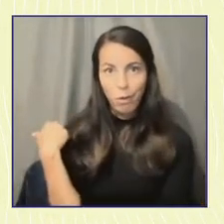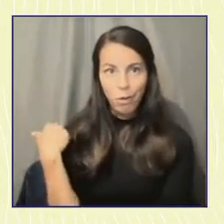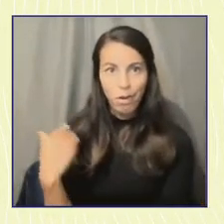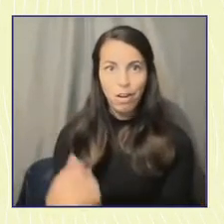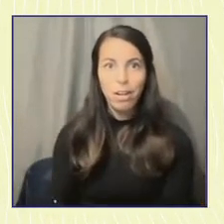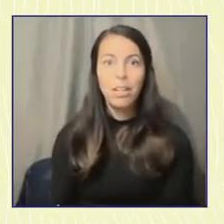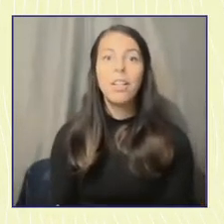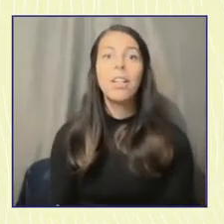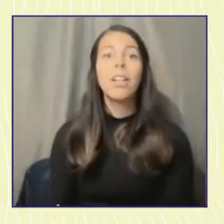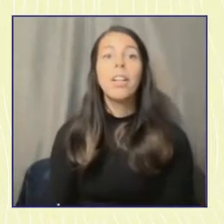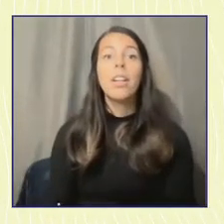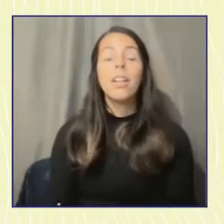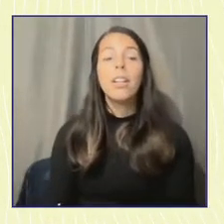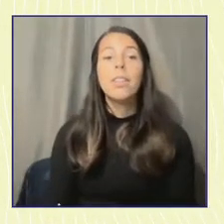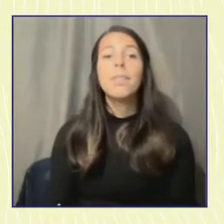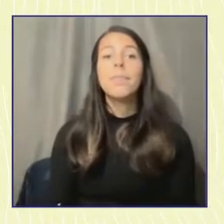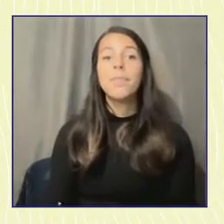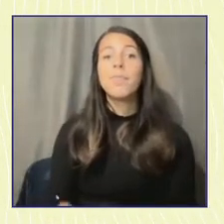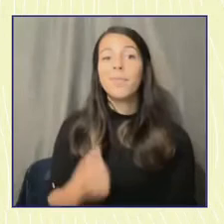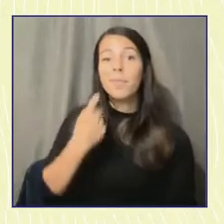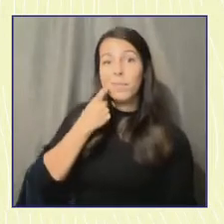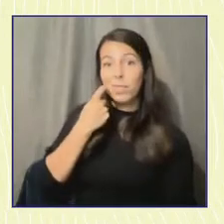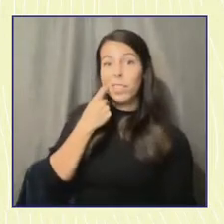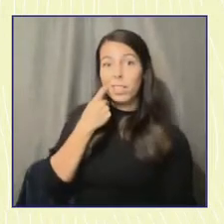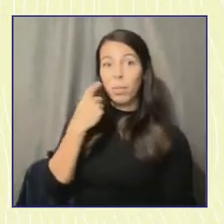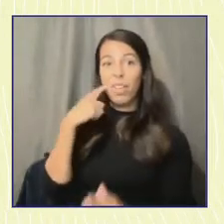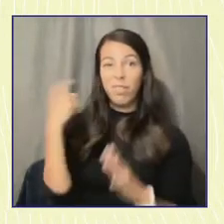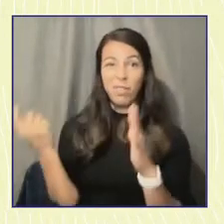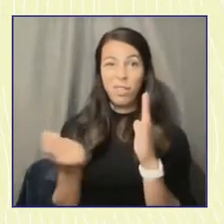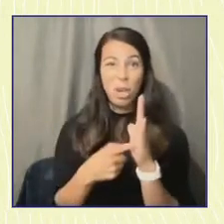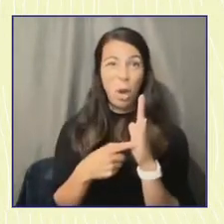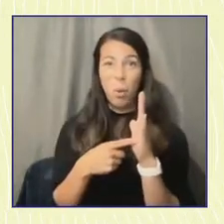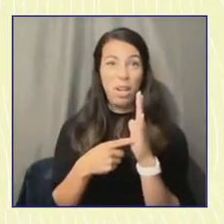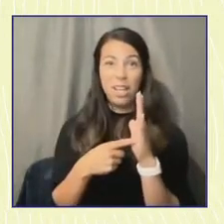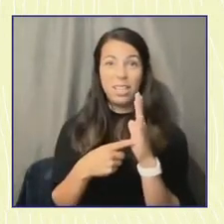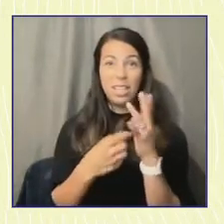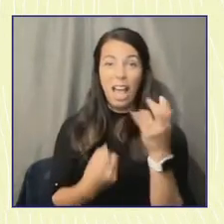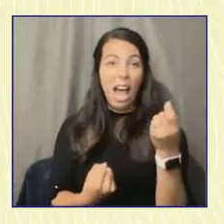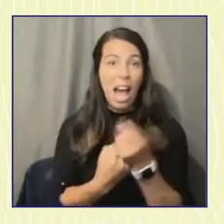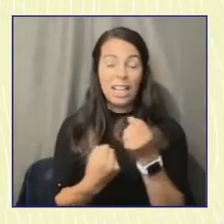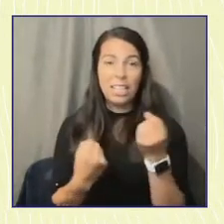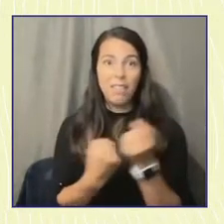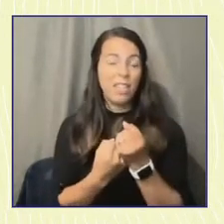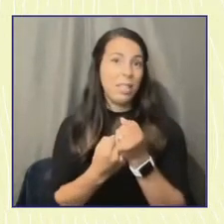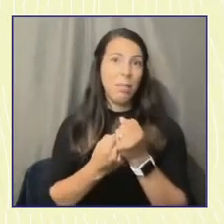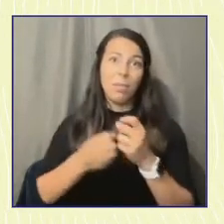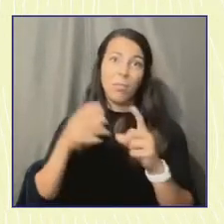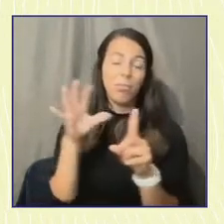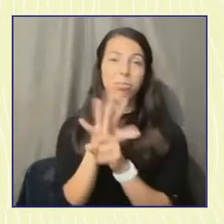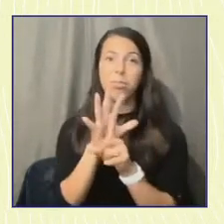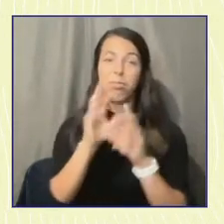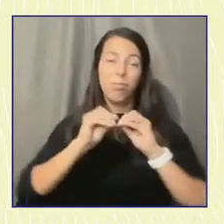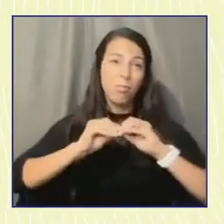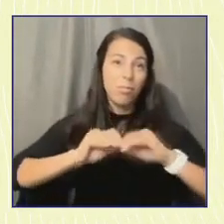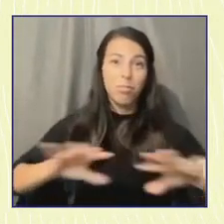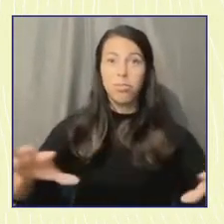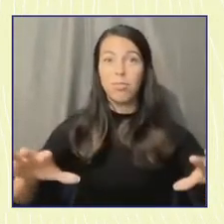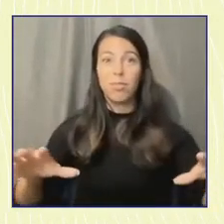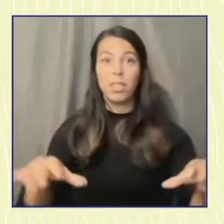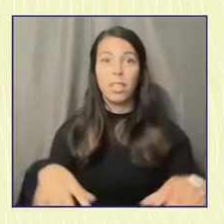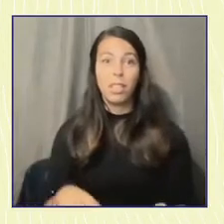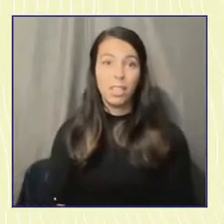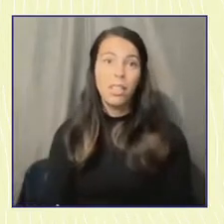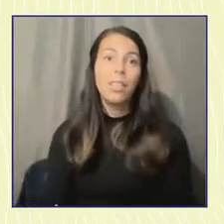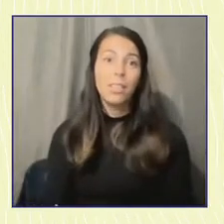years, we've seen an explosion of activism among young people. There is no question, despite this political